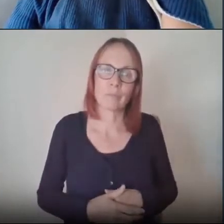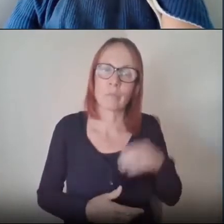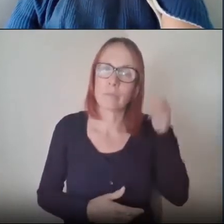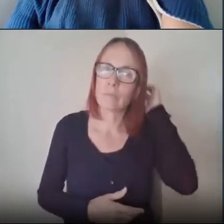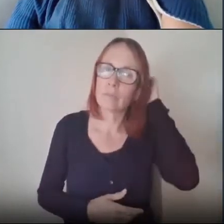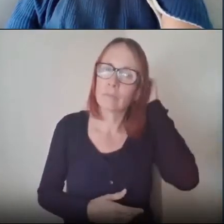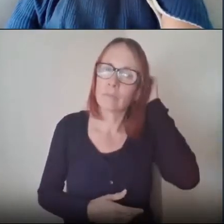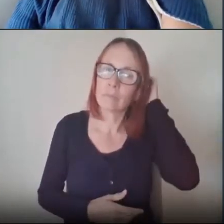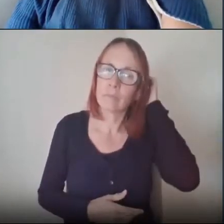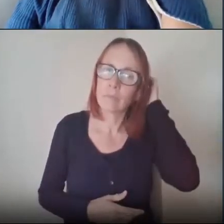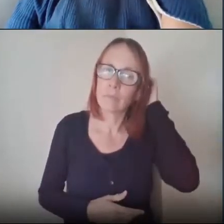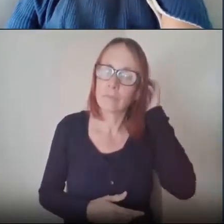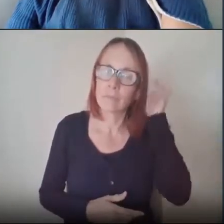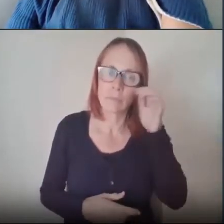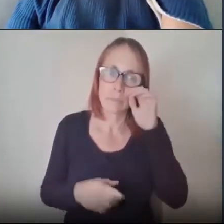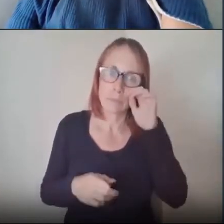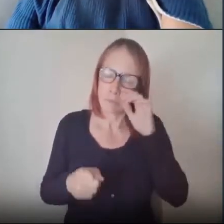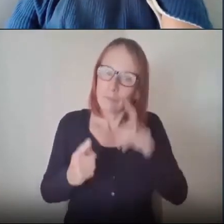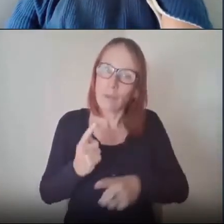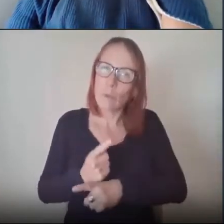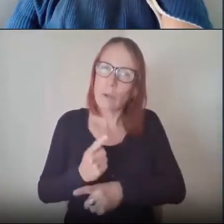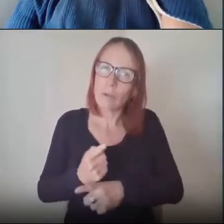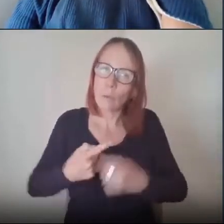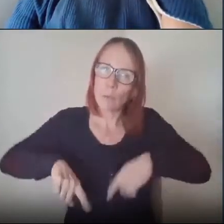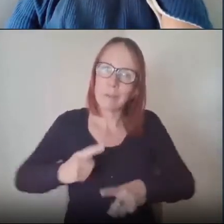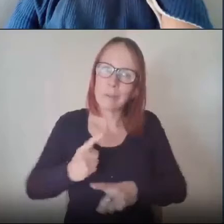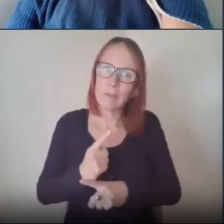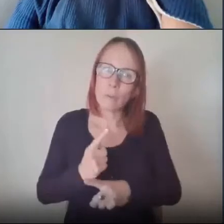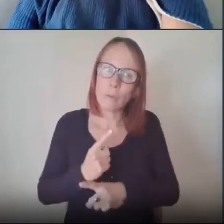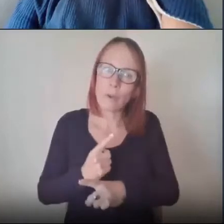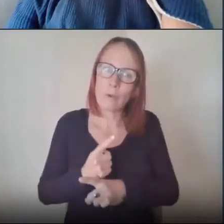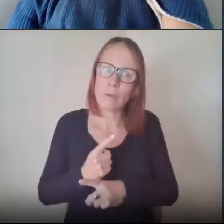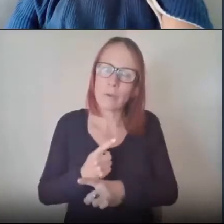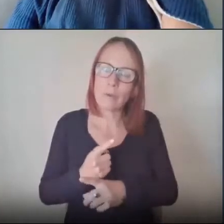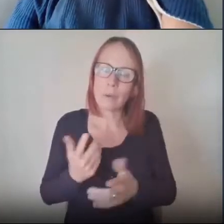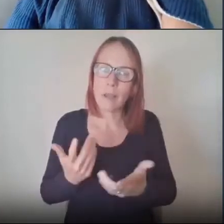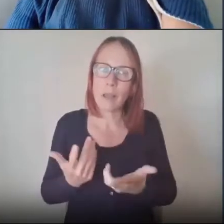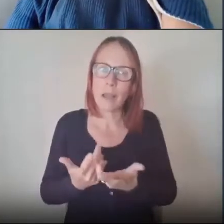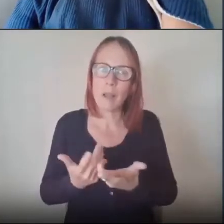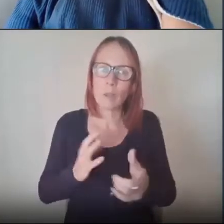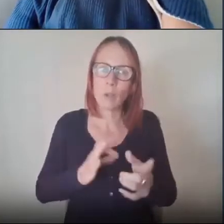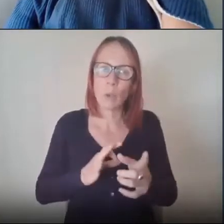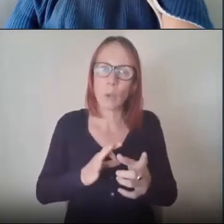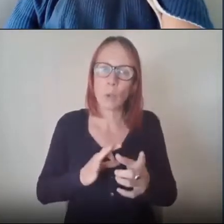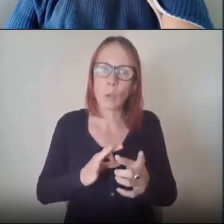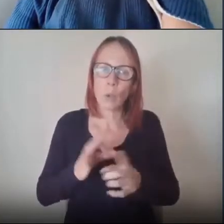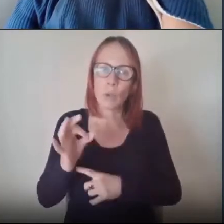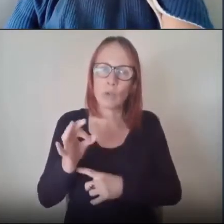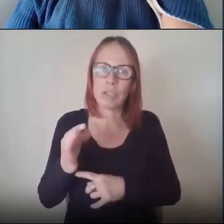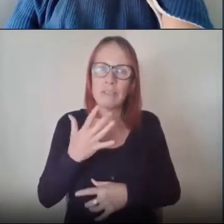about trying to increase the uh the five pound and basically works